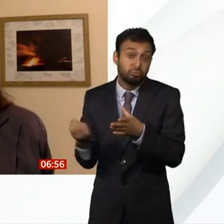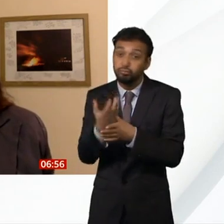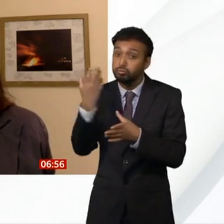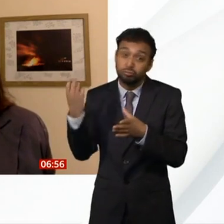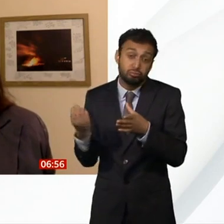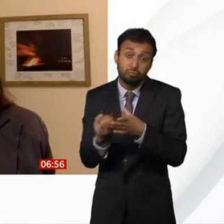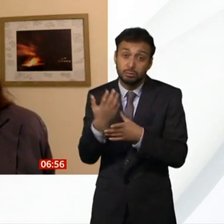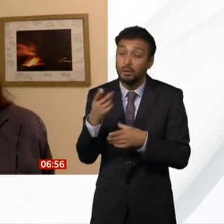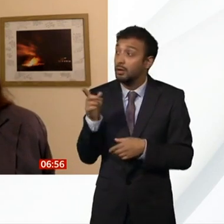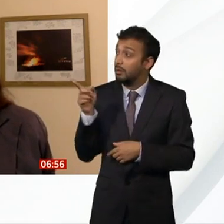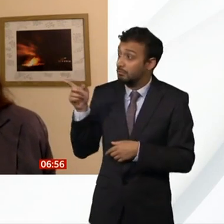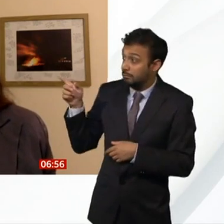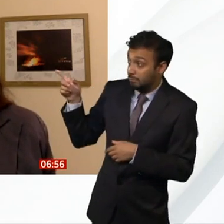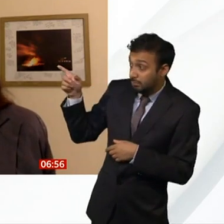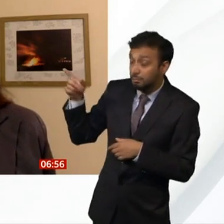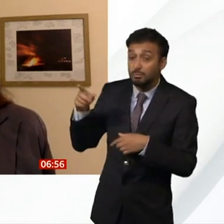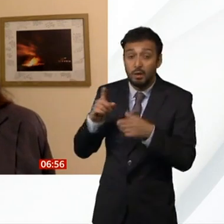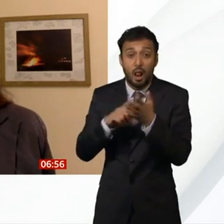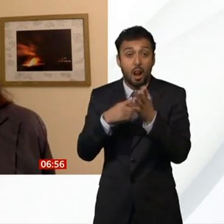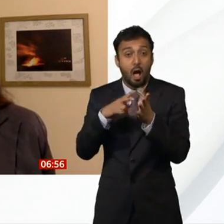active between 2008 and 2018.